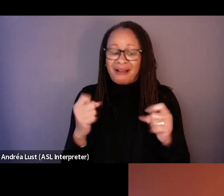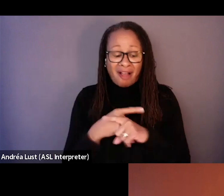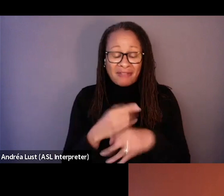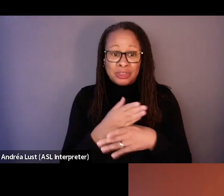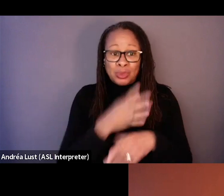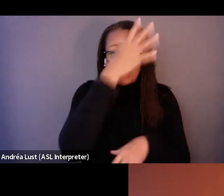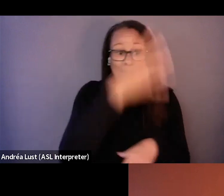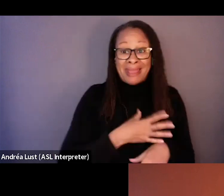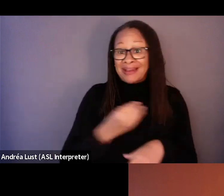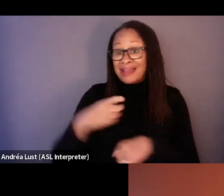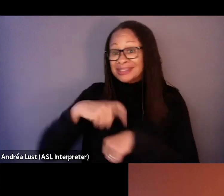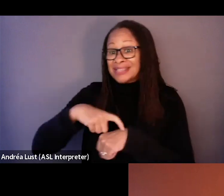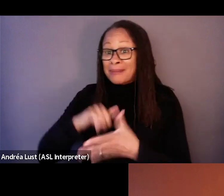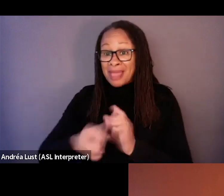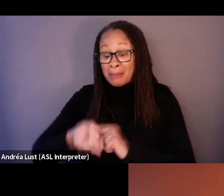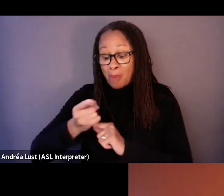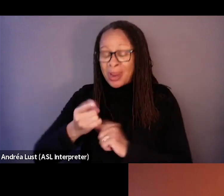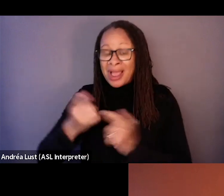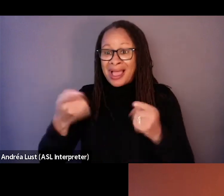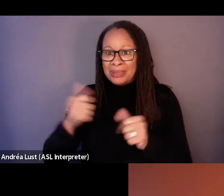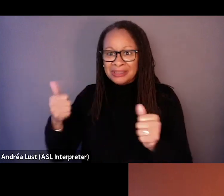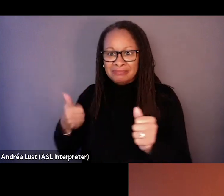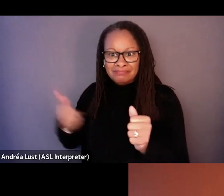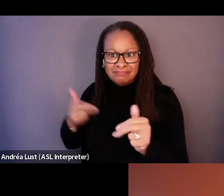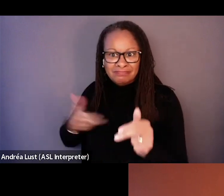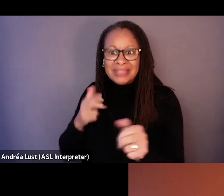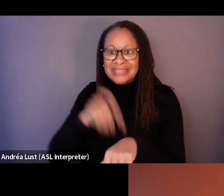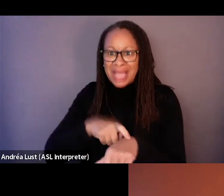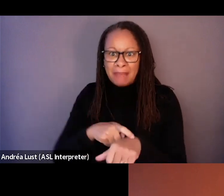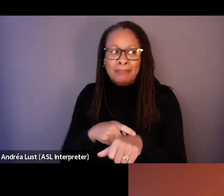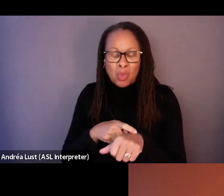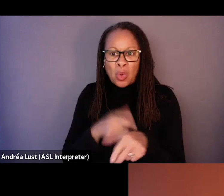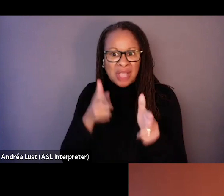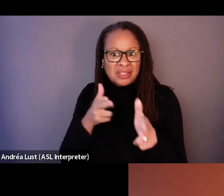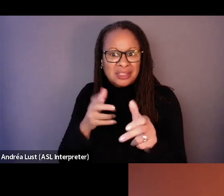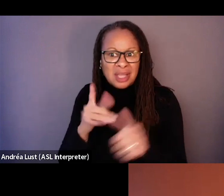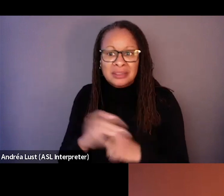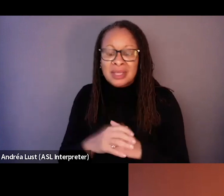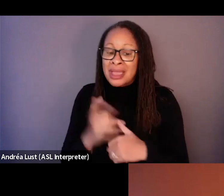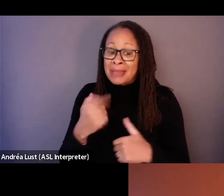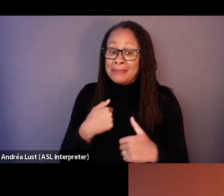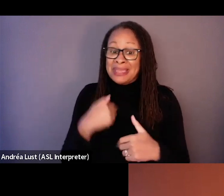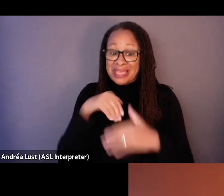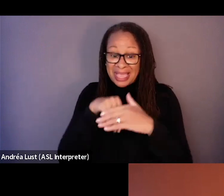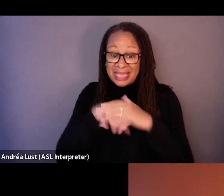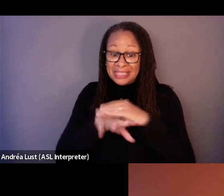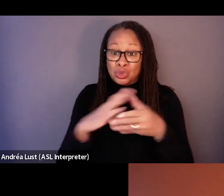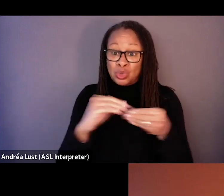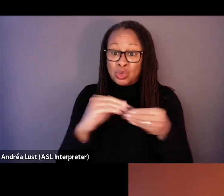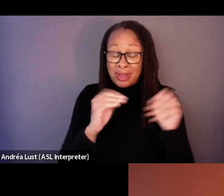at that moment, time was hunting us and me entering the story into the screen